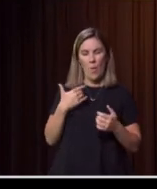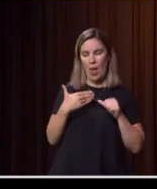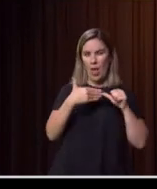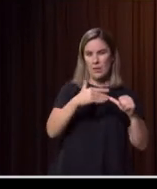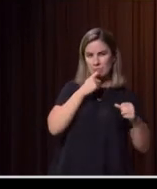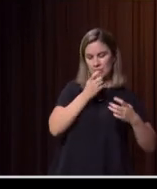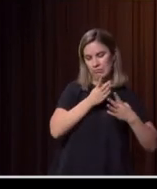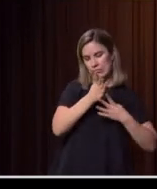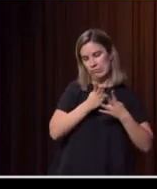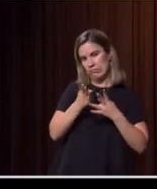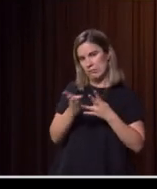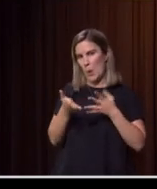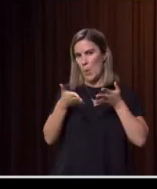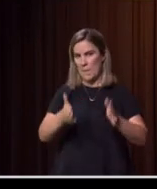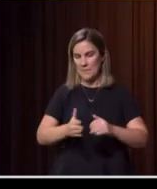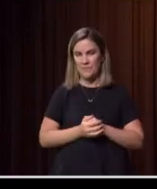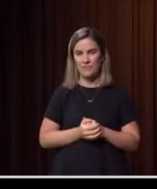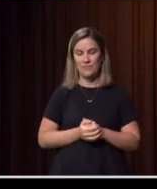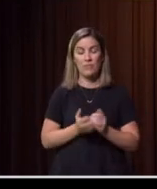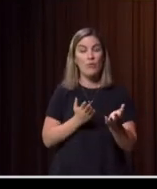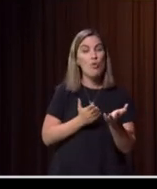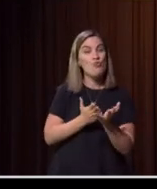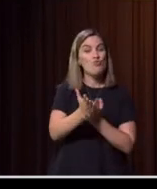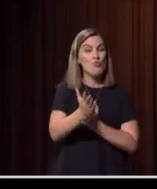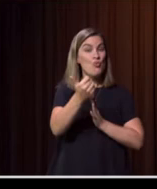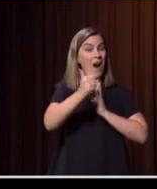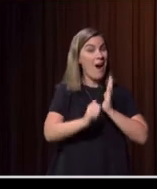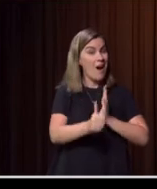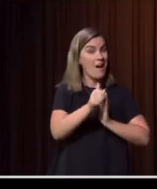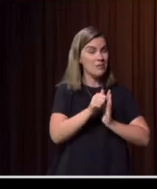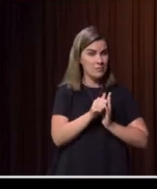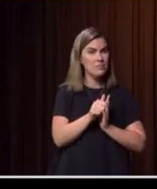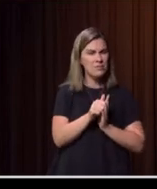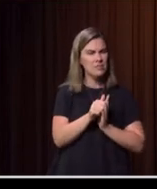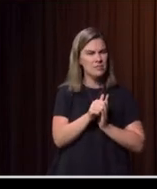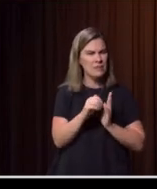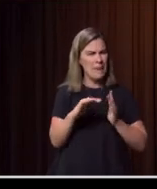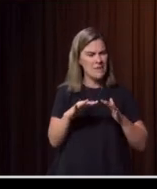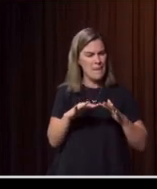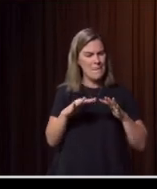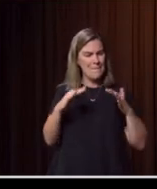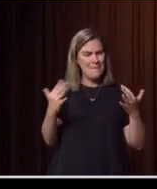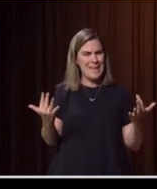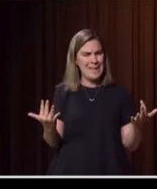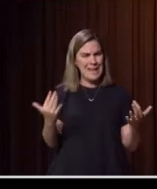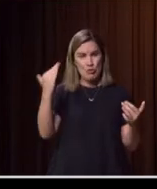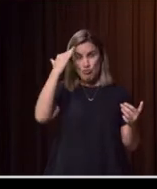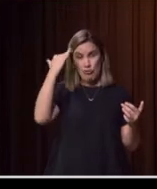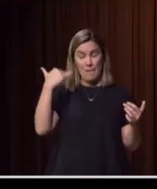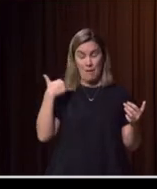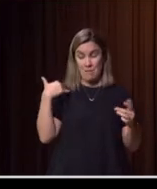through the arts there's a couple of really big sobering reminders out of the last 12 to 18 months.